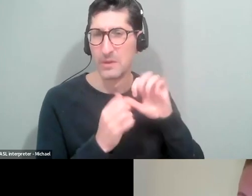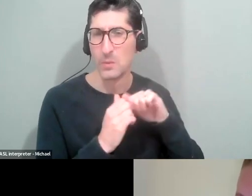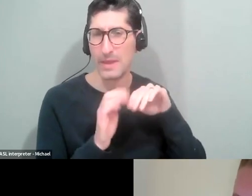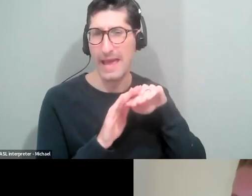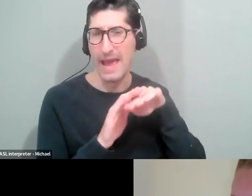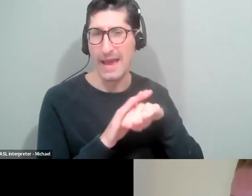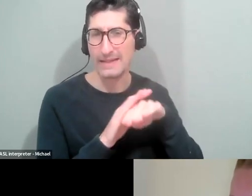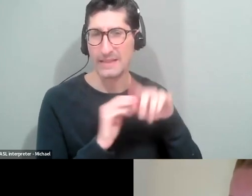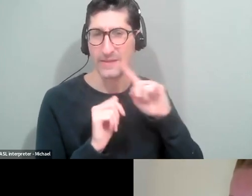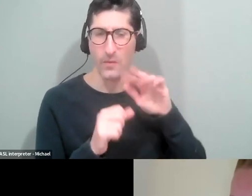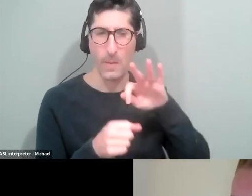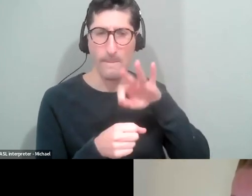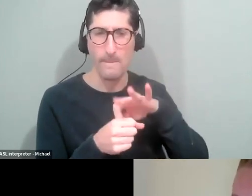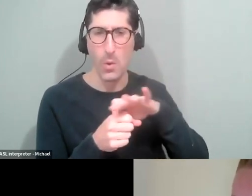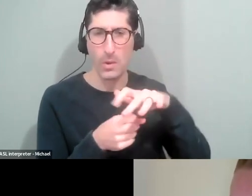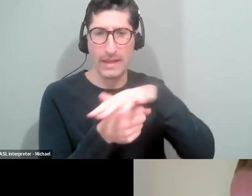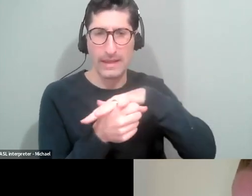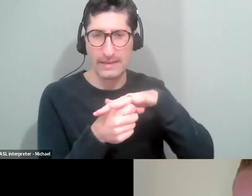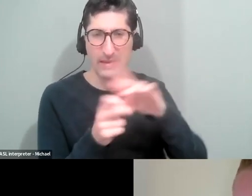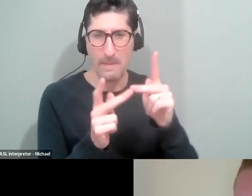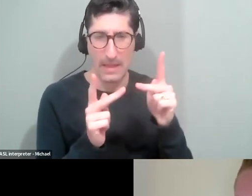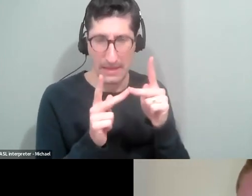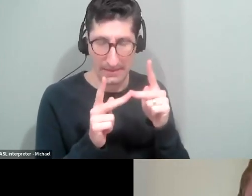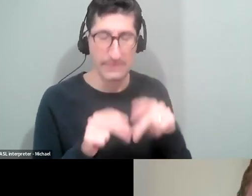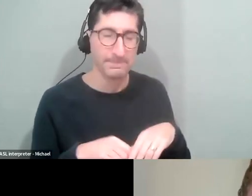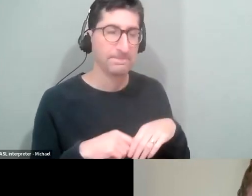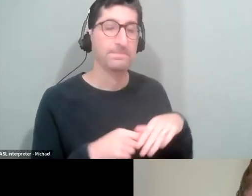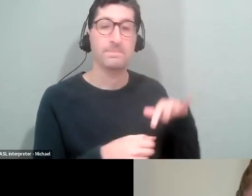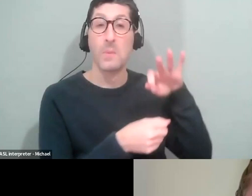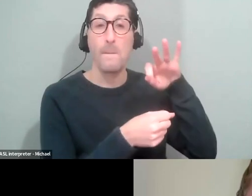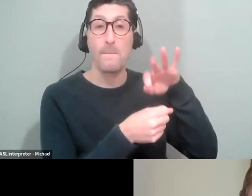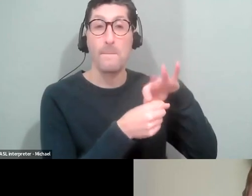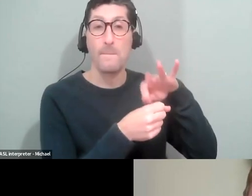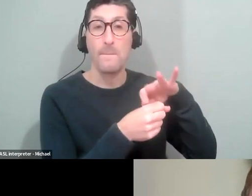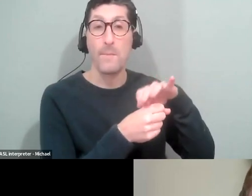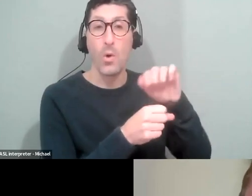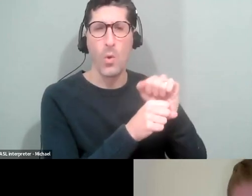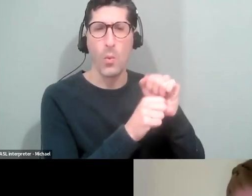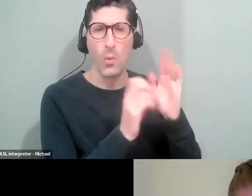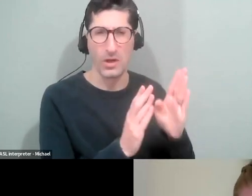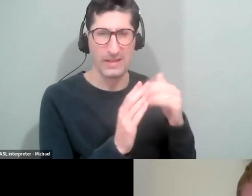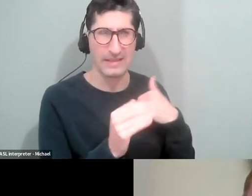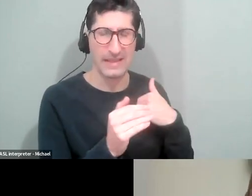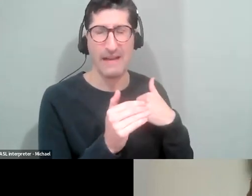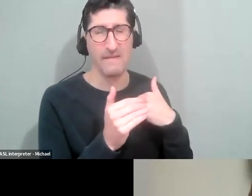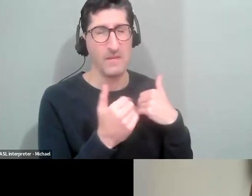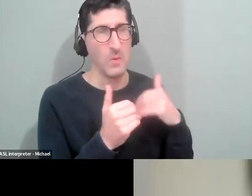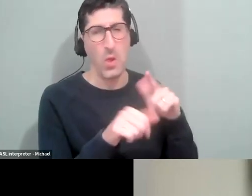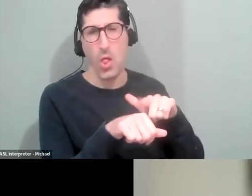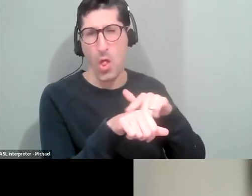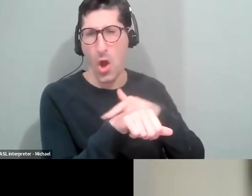Um, poll worker training also cover